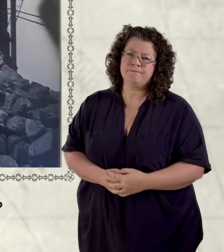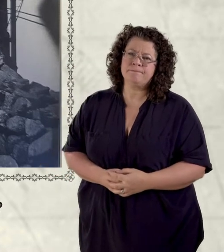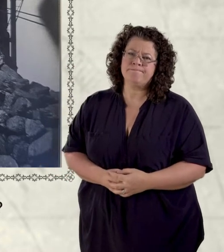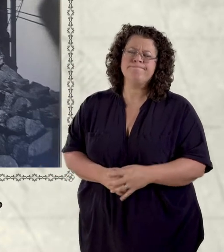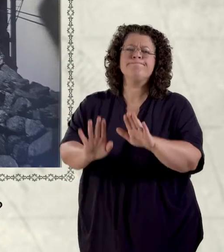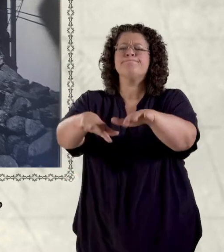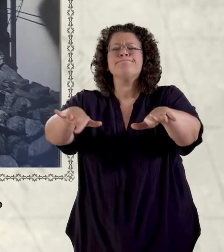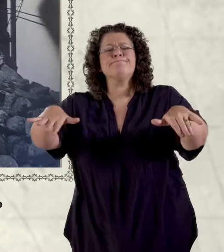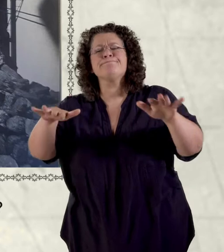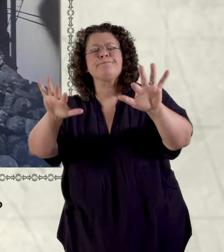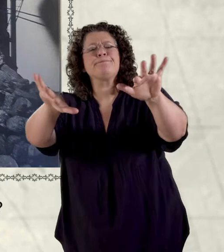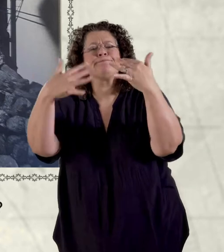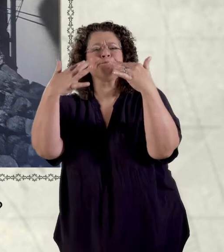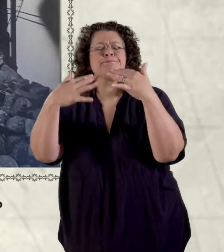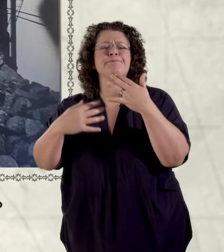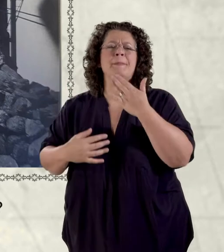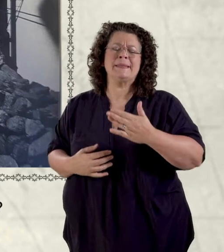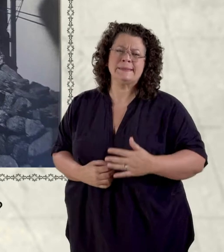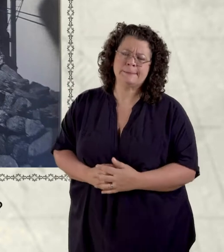can i have your attention please